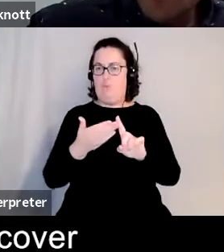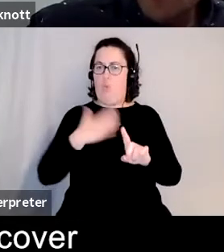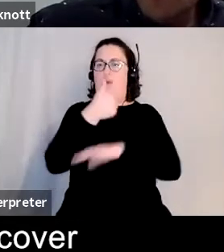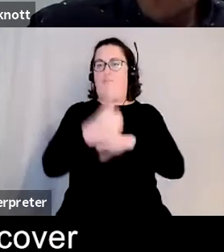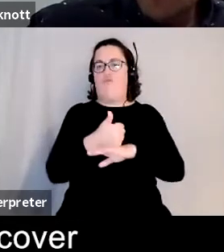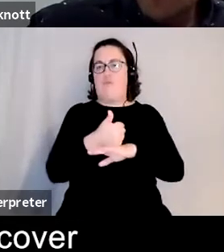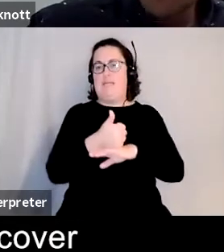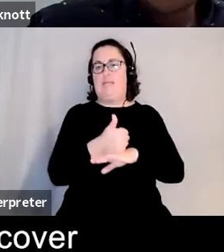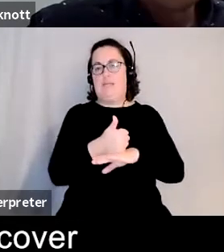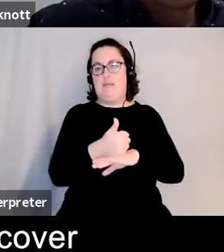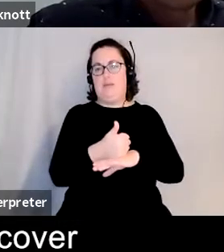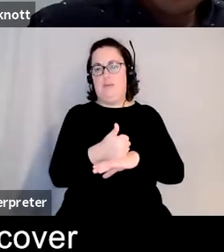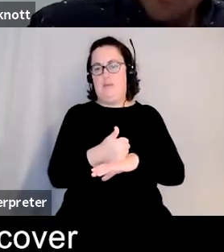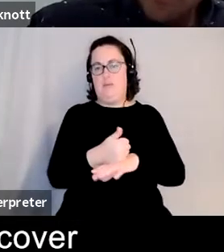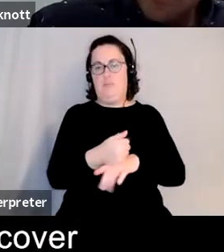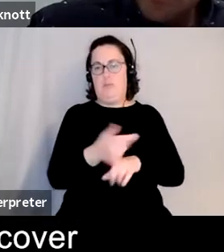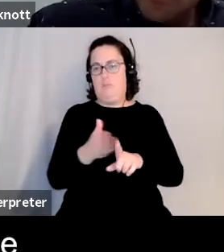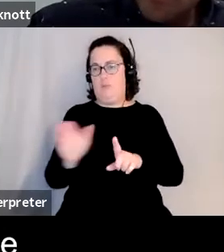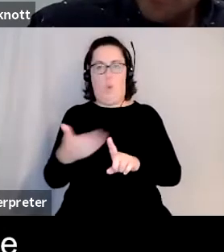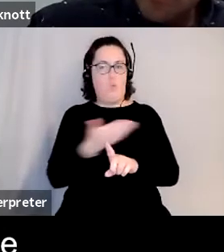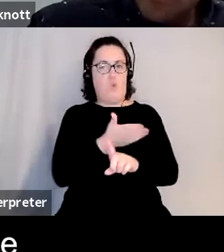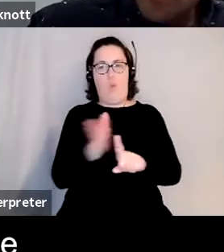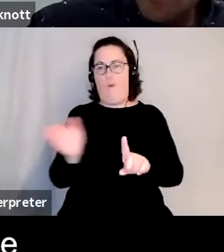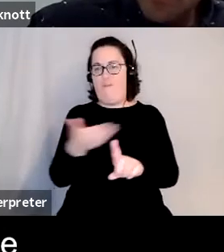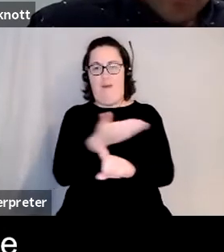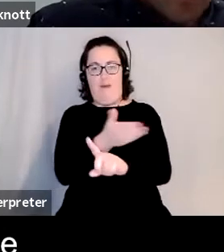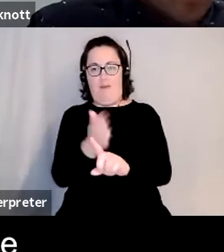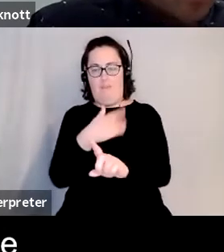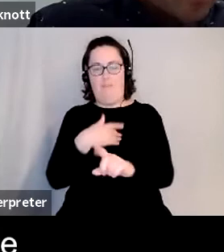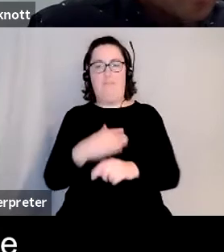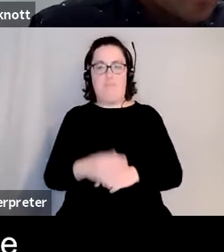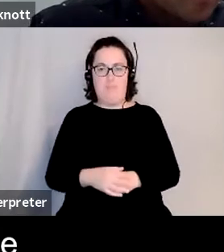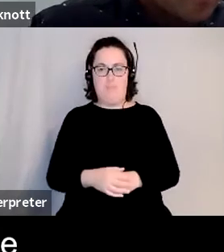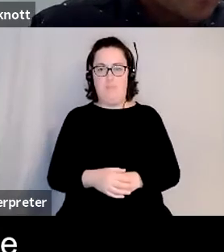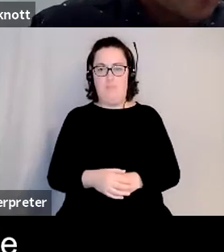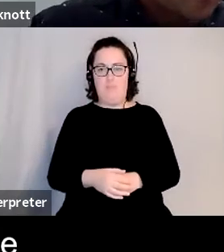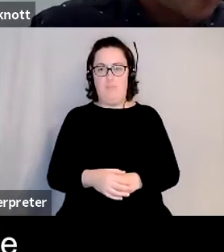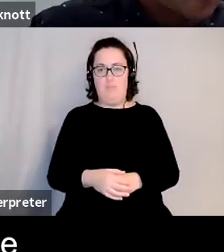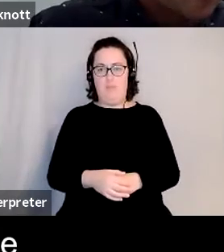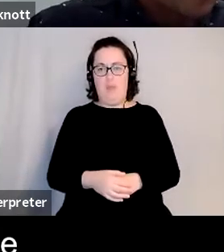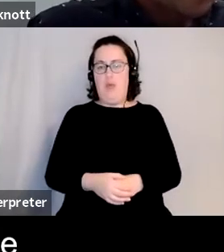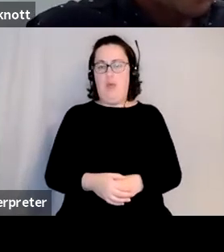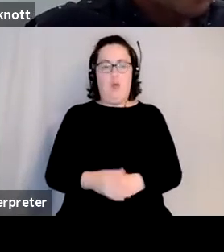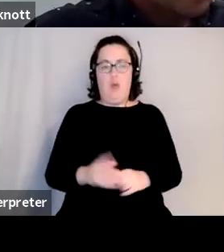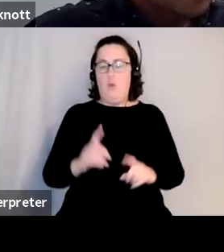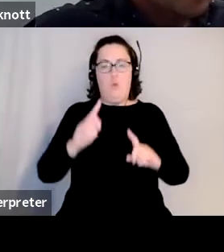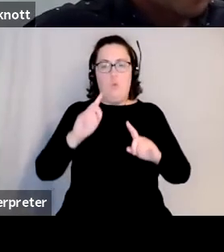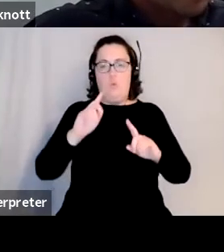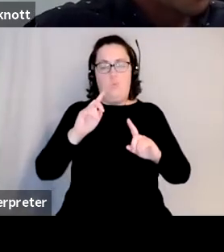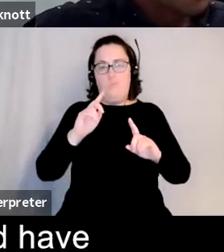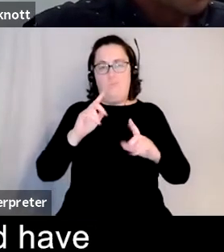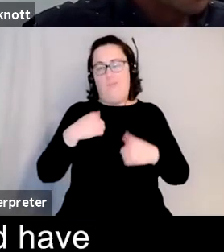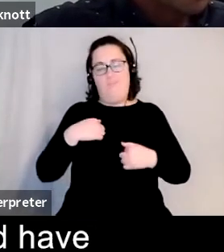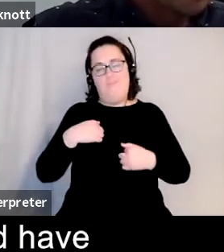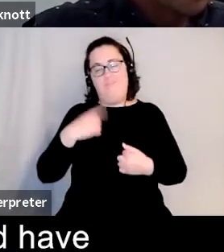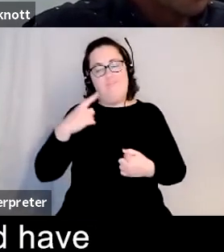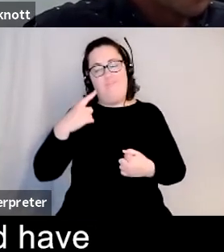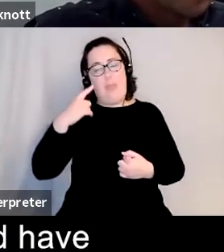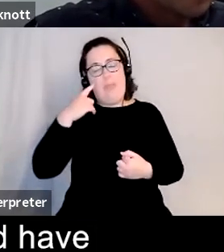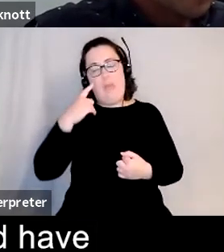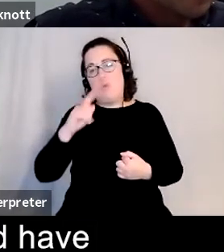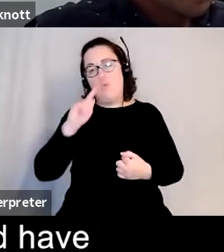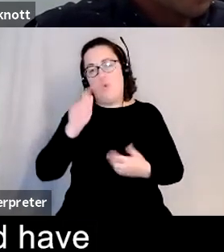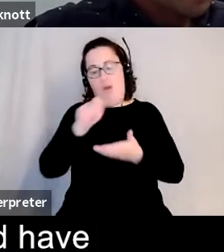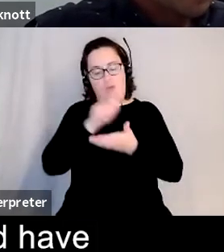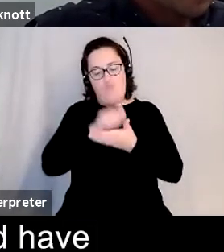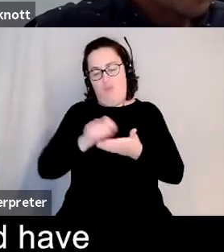chases in many different directions and i i don't think you can write characters who you believe you're smarter